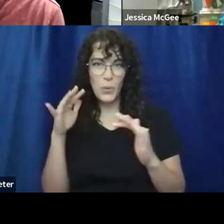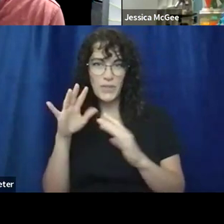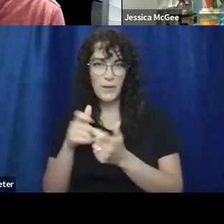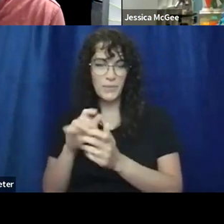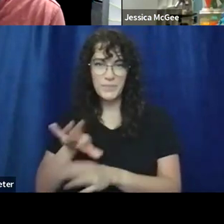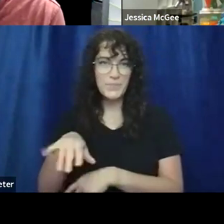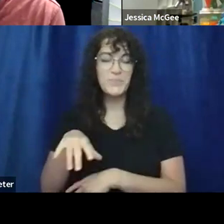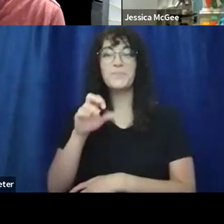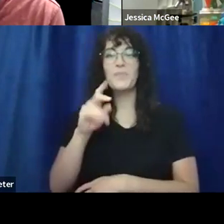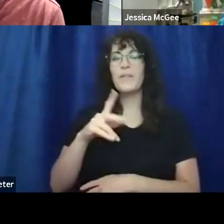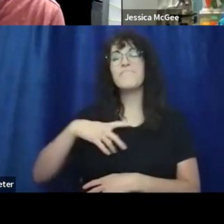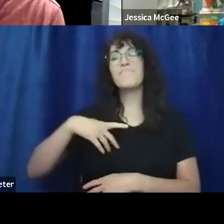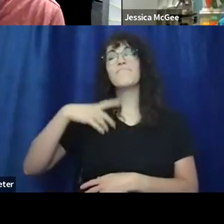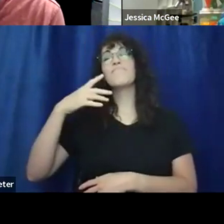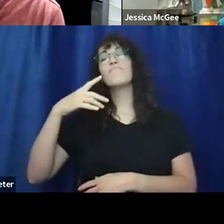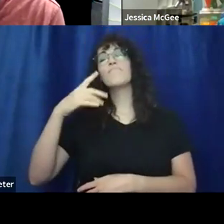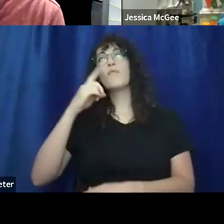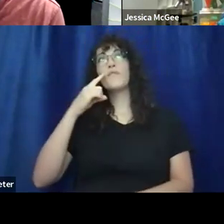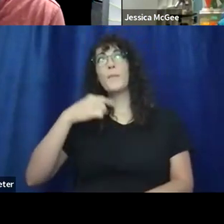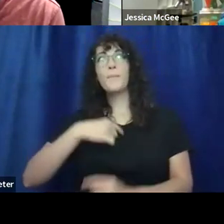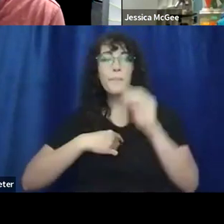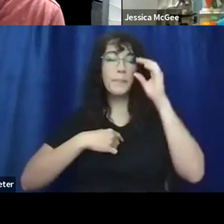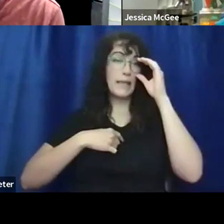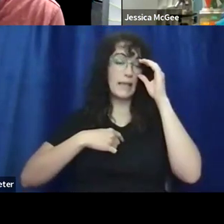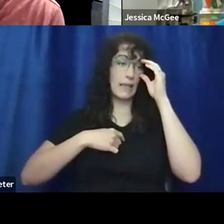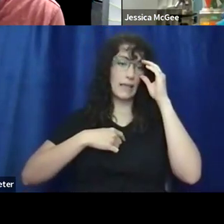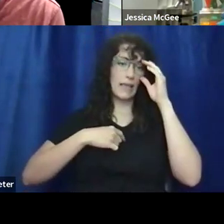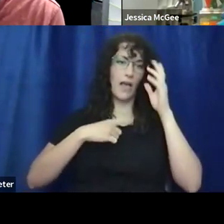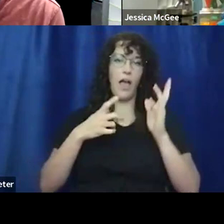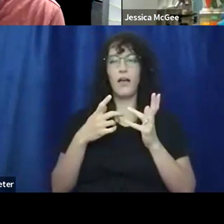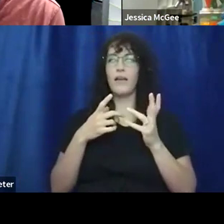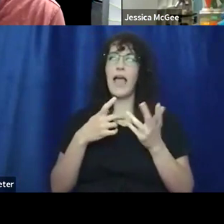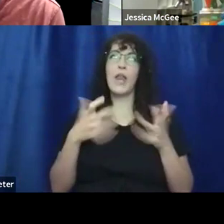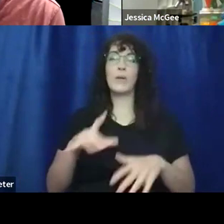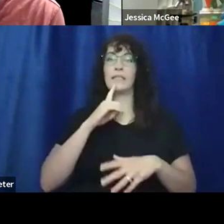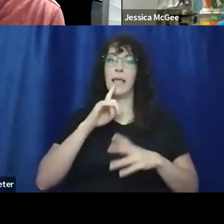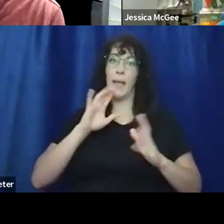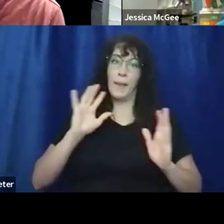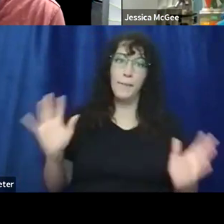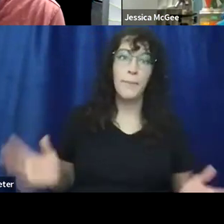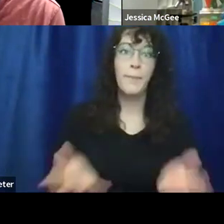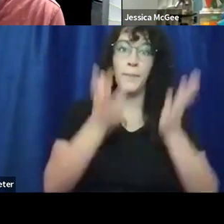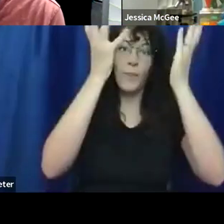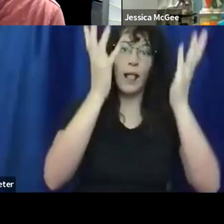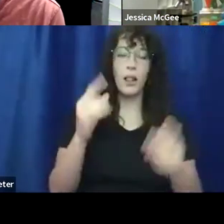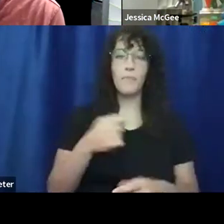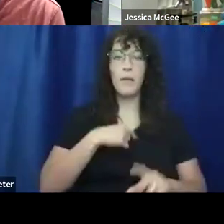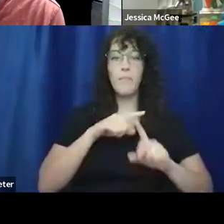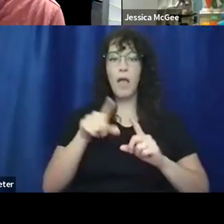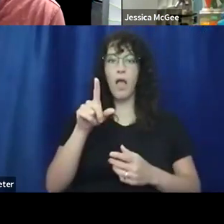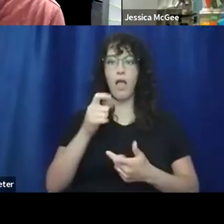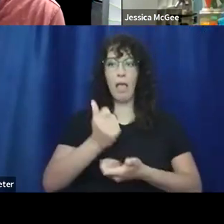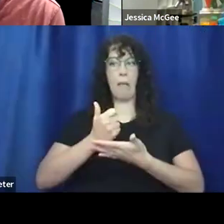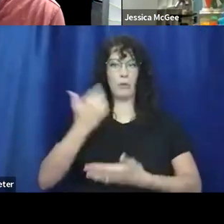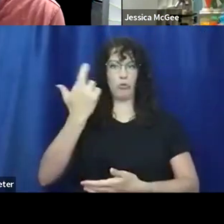so I guess for me, what, what kind of, I don't want to say propelled me, but made me realize that this is